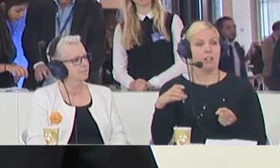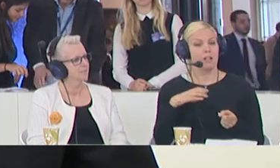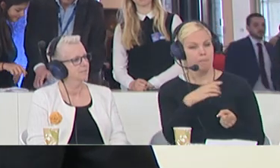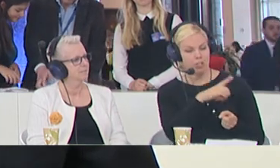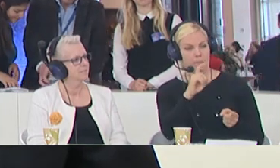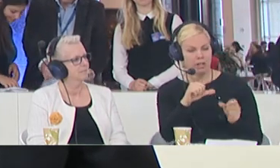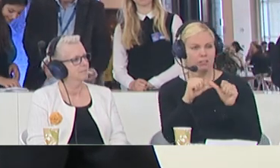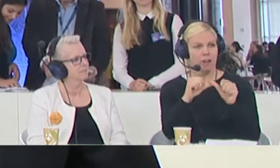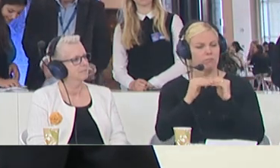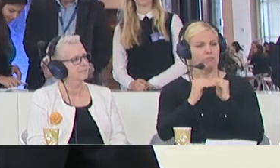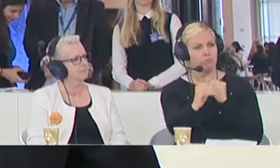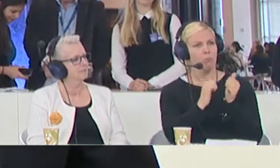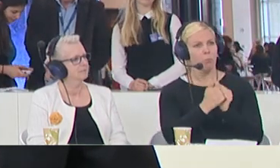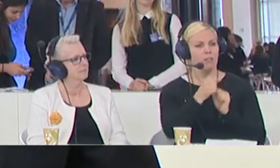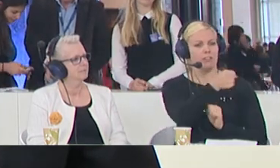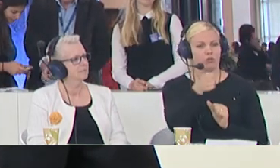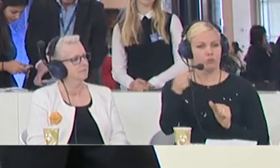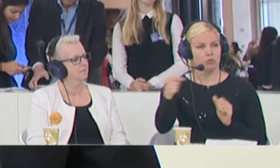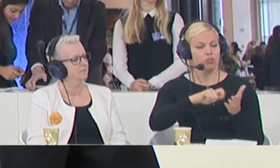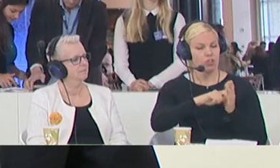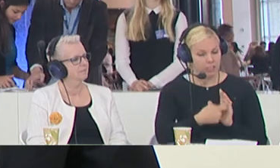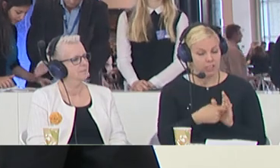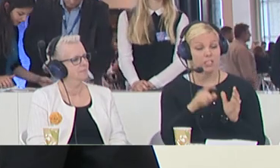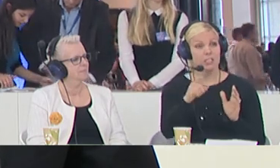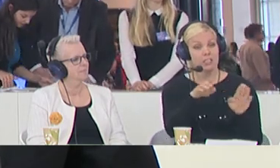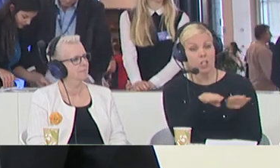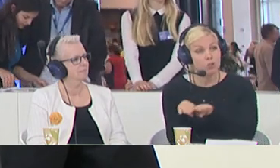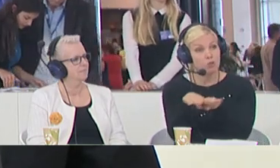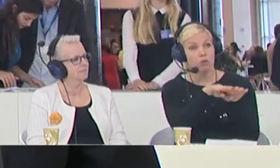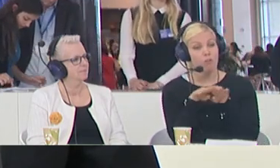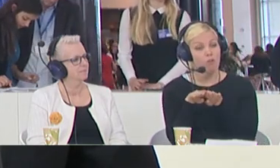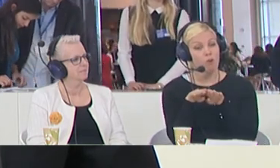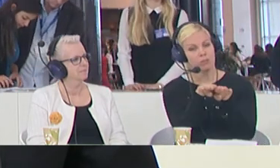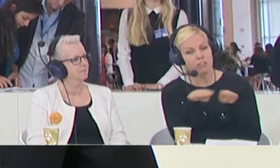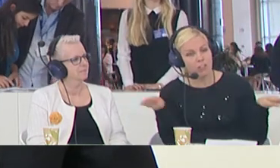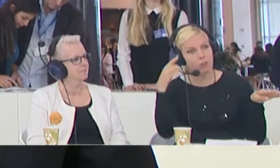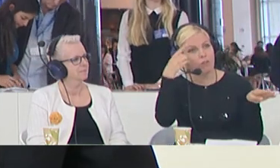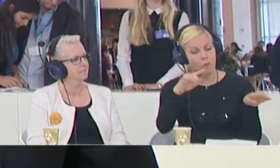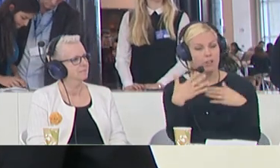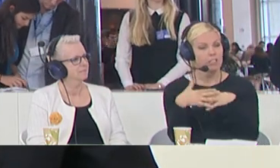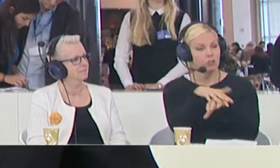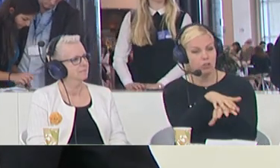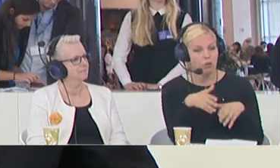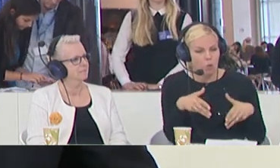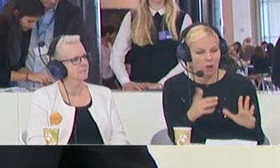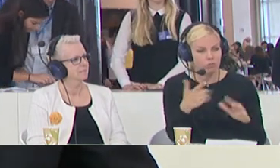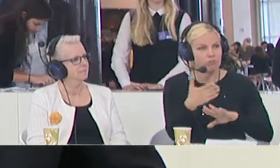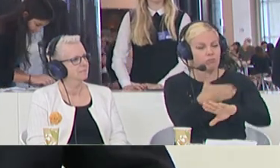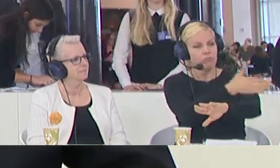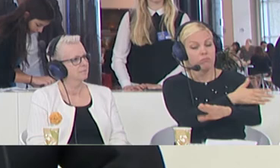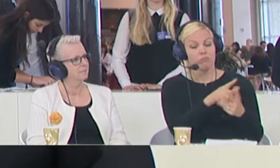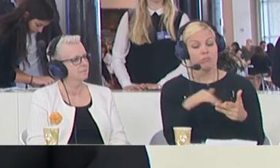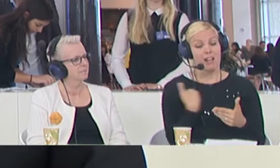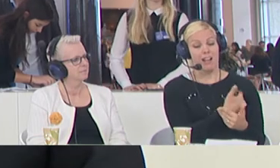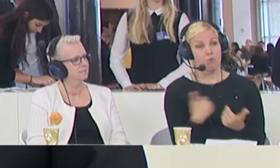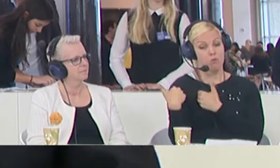as well. And we need a uniform statute for integration, a benchmark for integration, how to do it better. Our responsibility